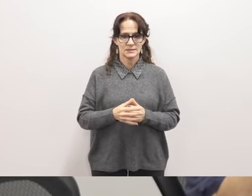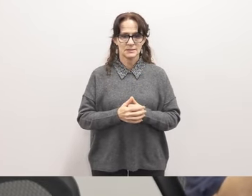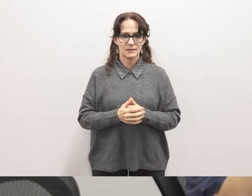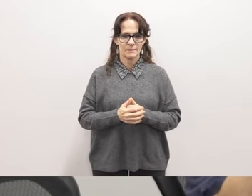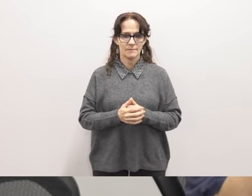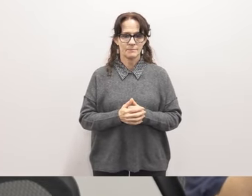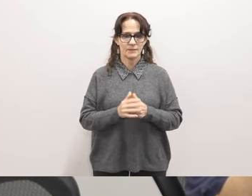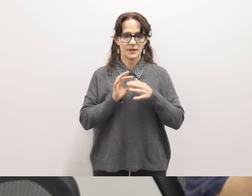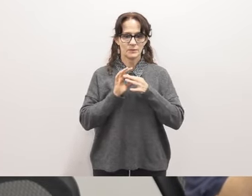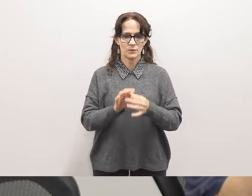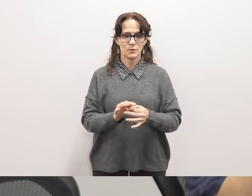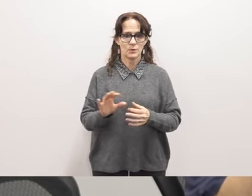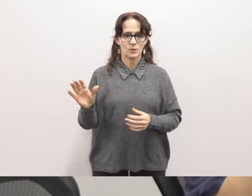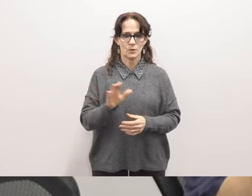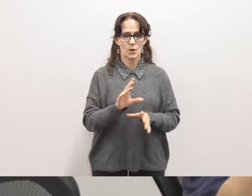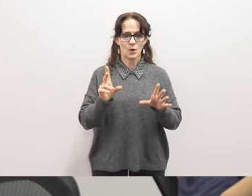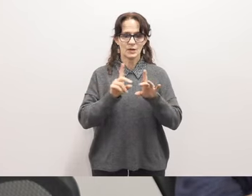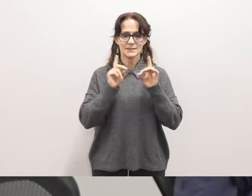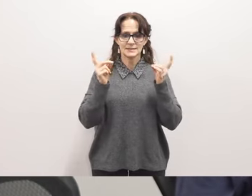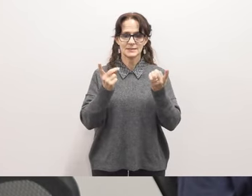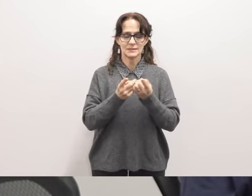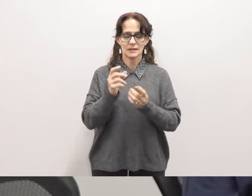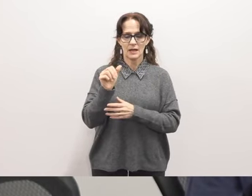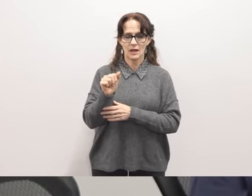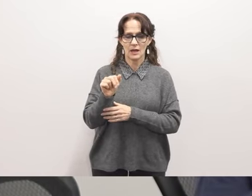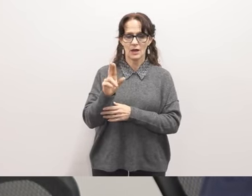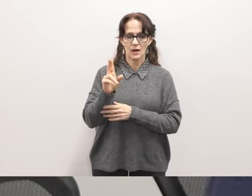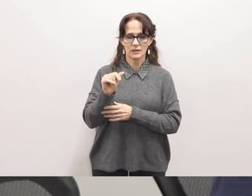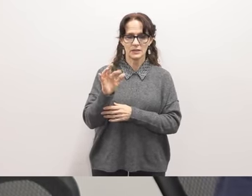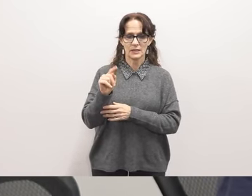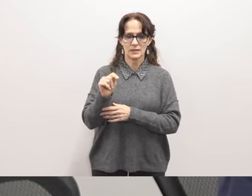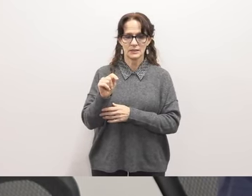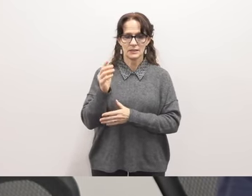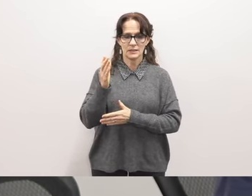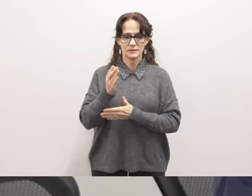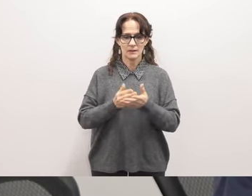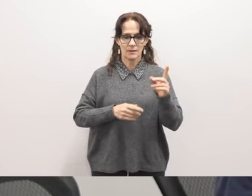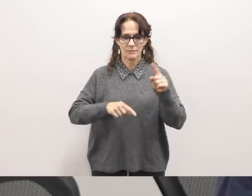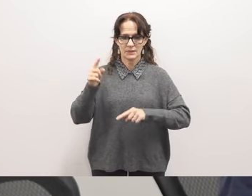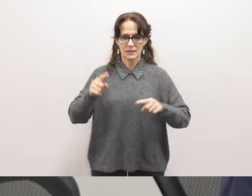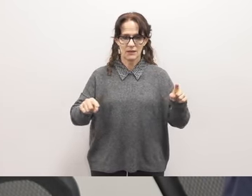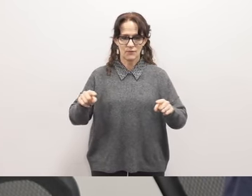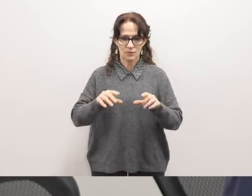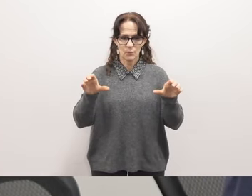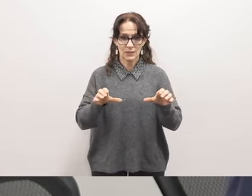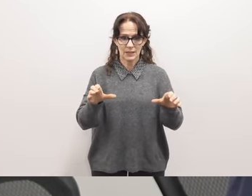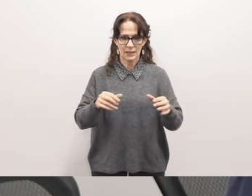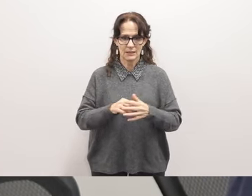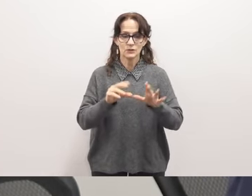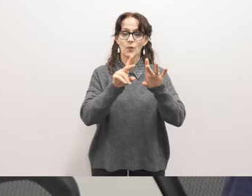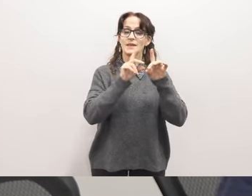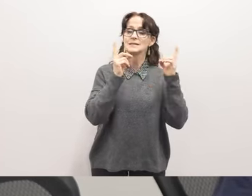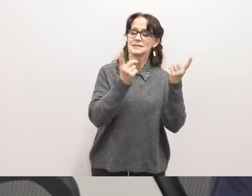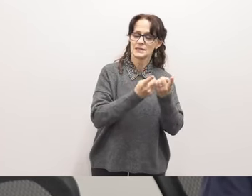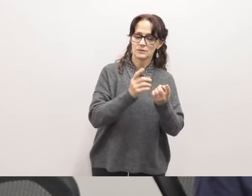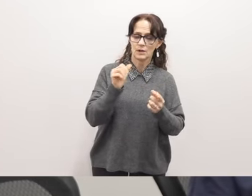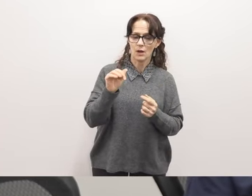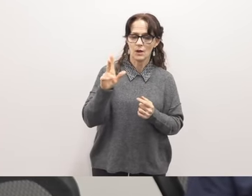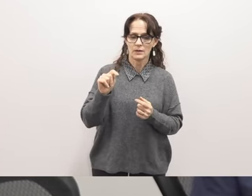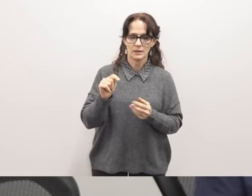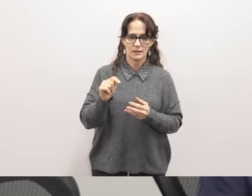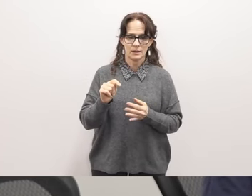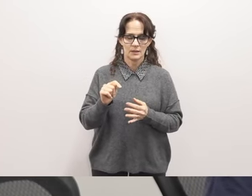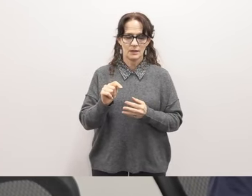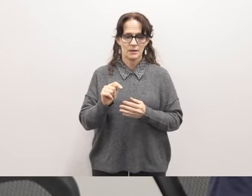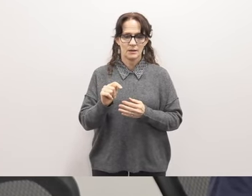that is in regard to your district audit um we've got a couple different audits that we were engaged to do so the district audit clean opinion